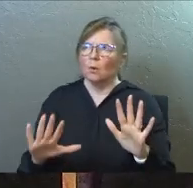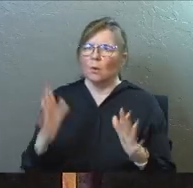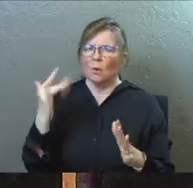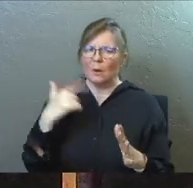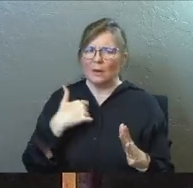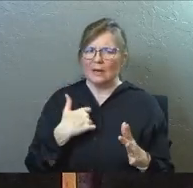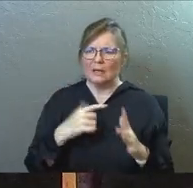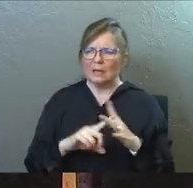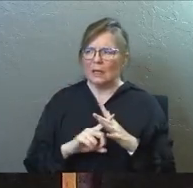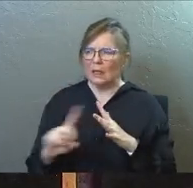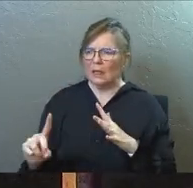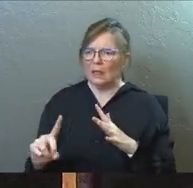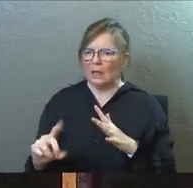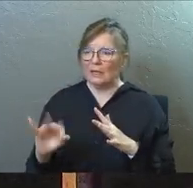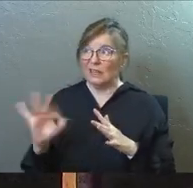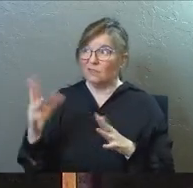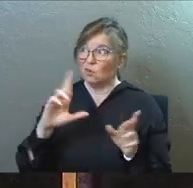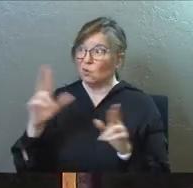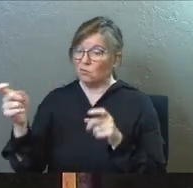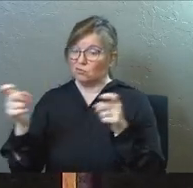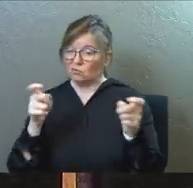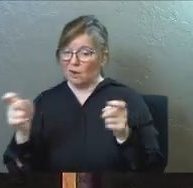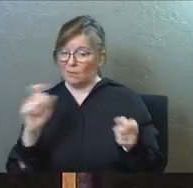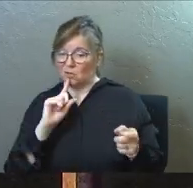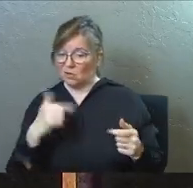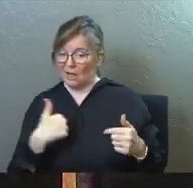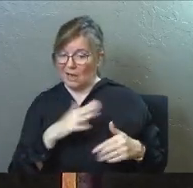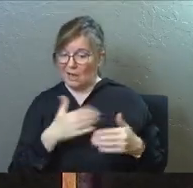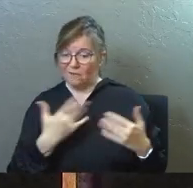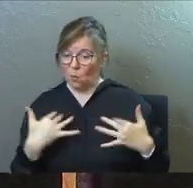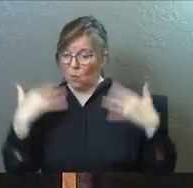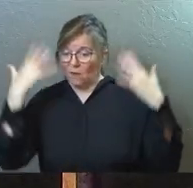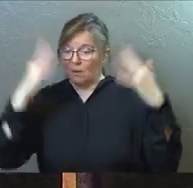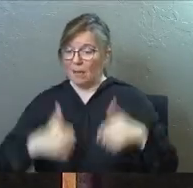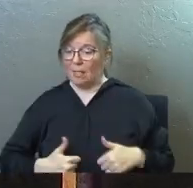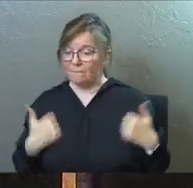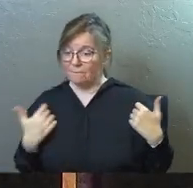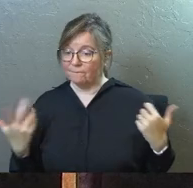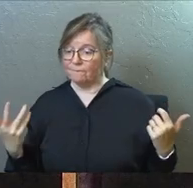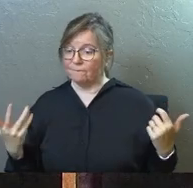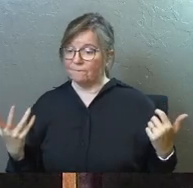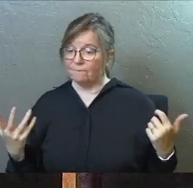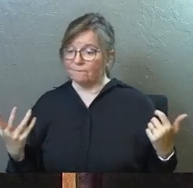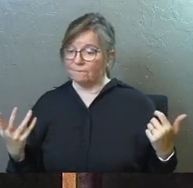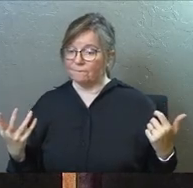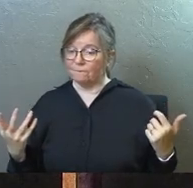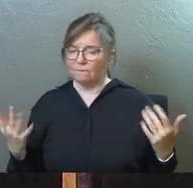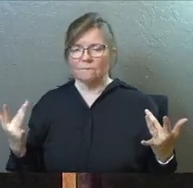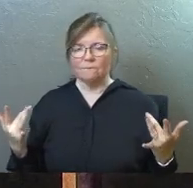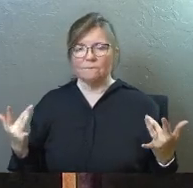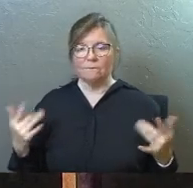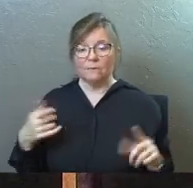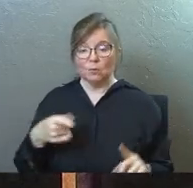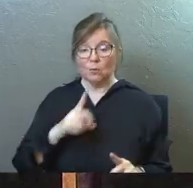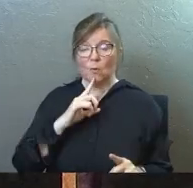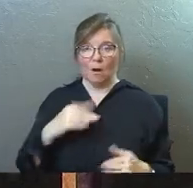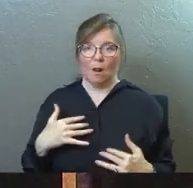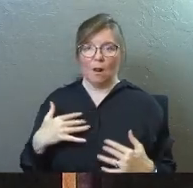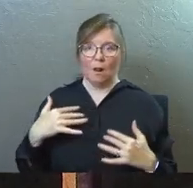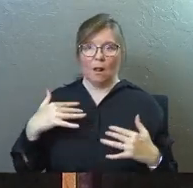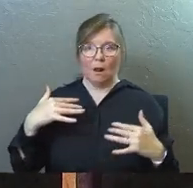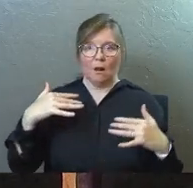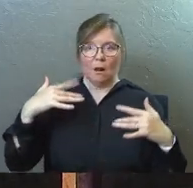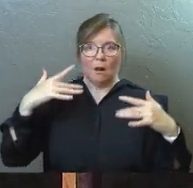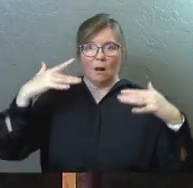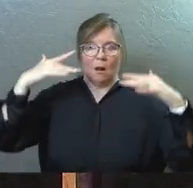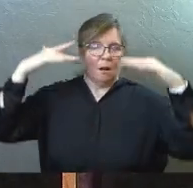Why would I need an escape hatch, God? If you're regulating and making sure I never get overwhelmed by life? Because you are getting overwhelmed